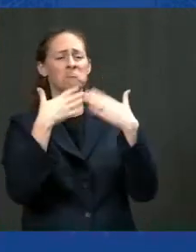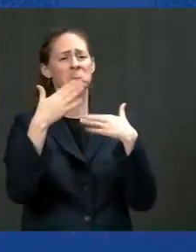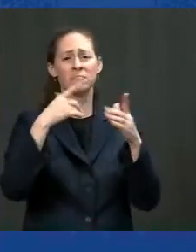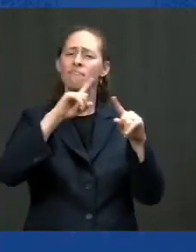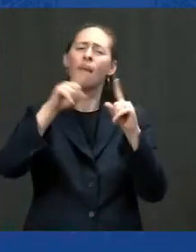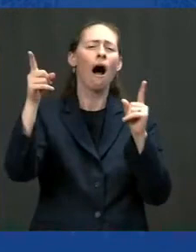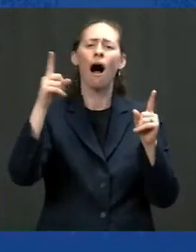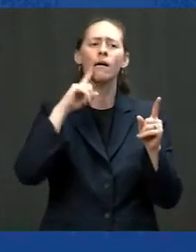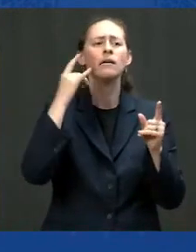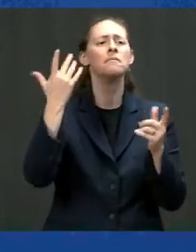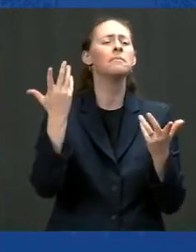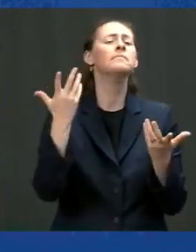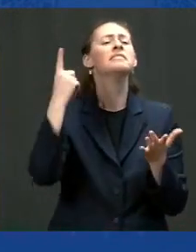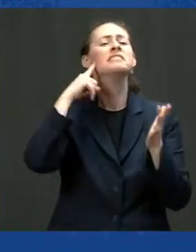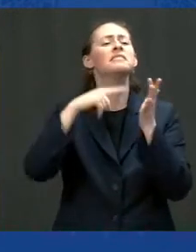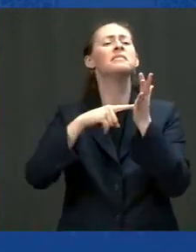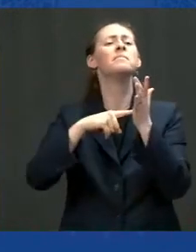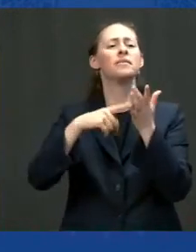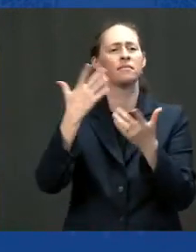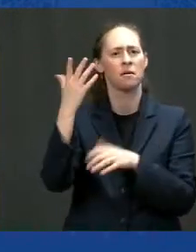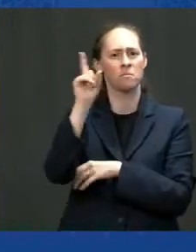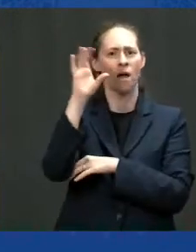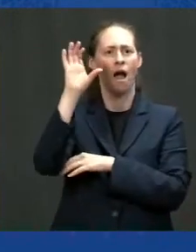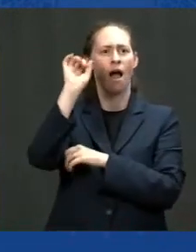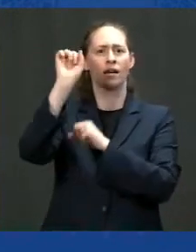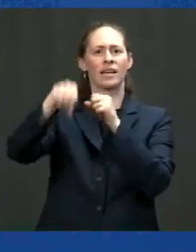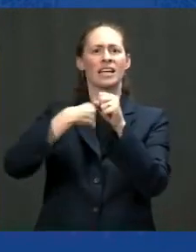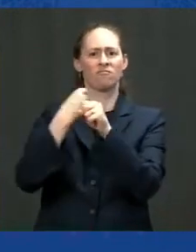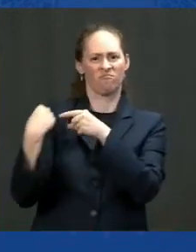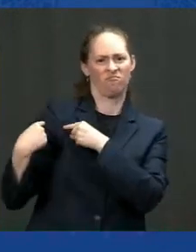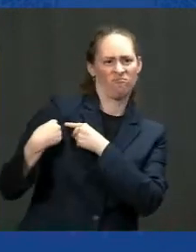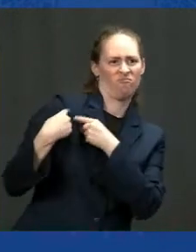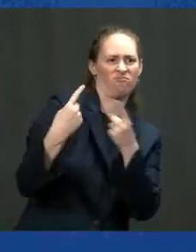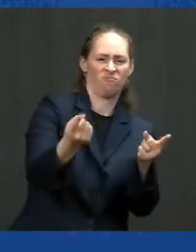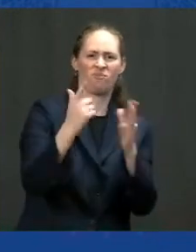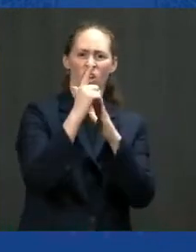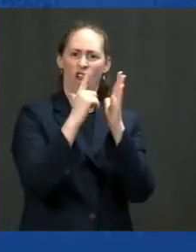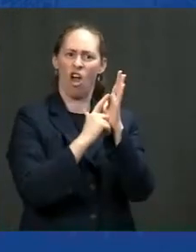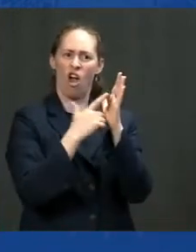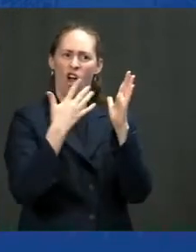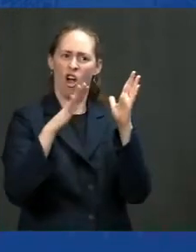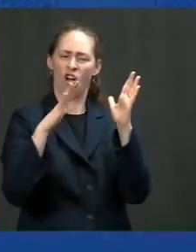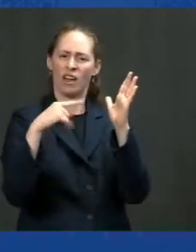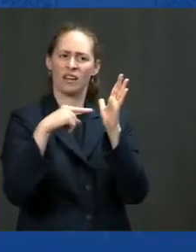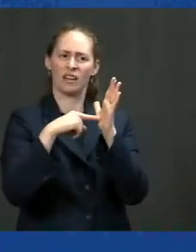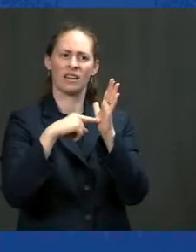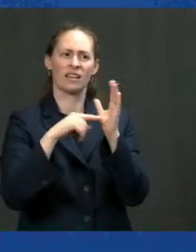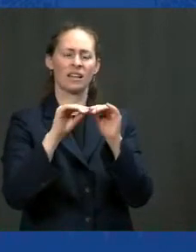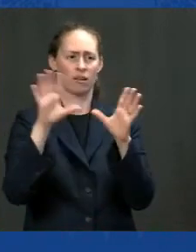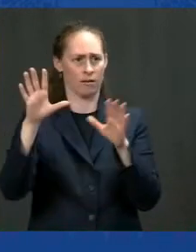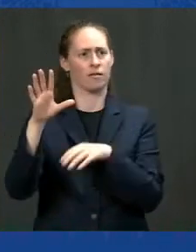there's been a law on the books in America called the Buy America Act.